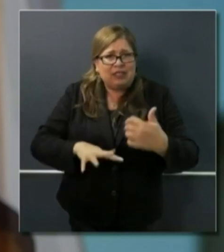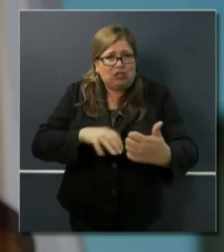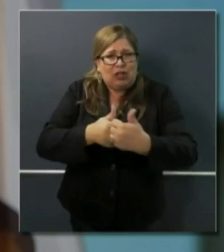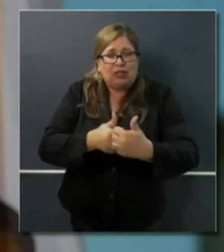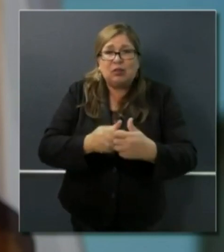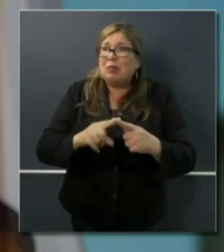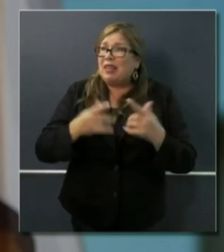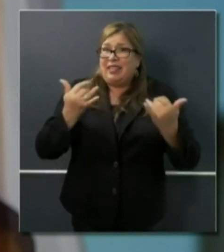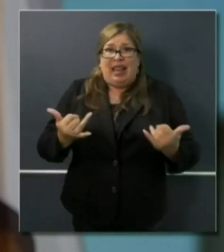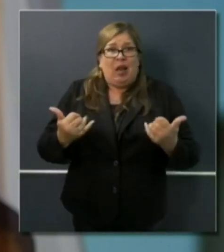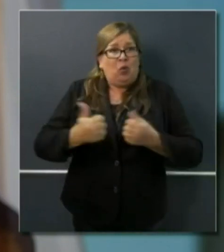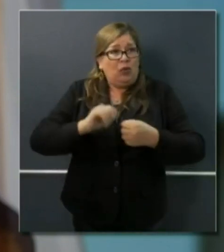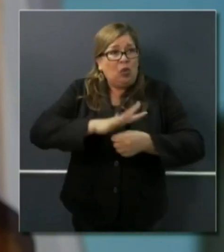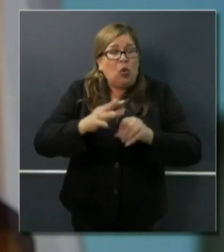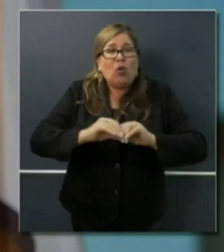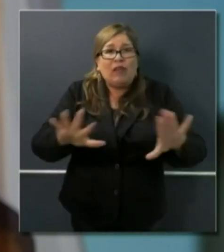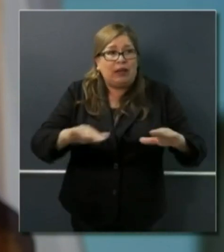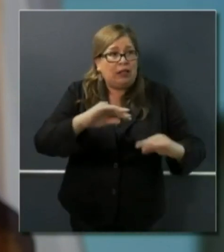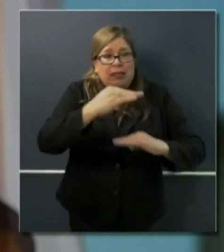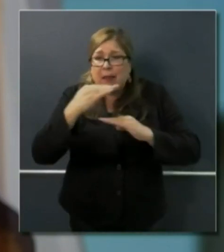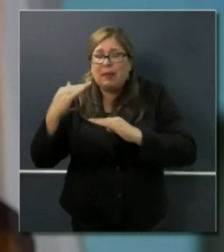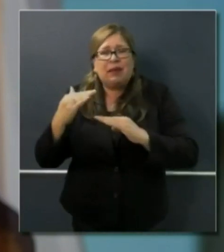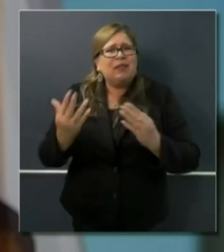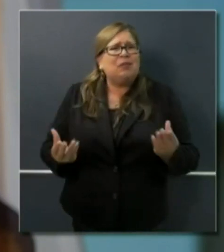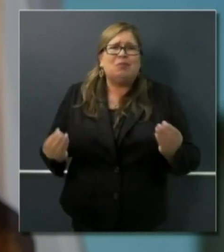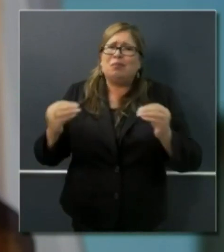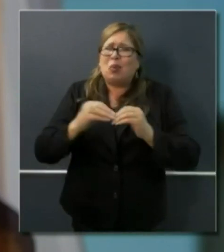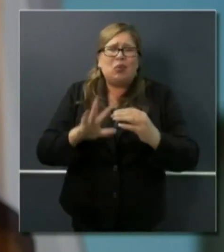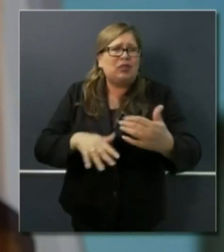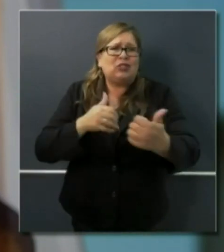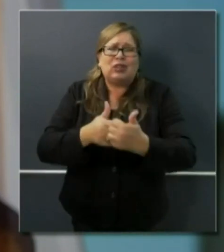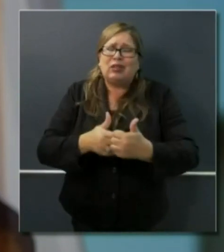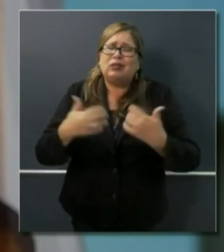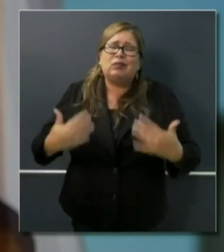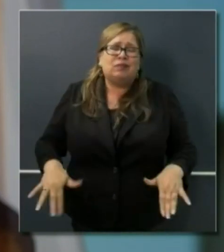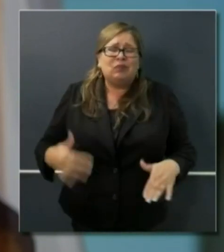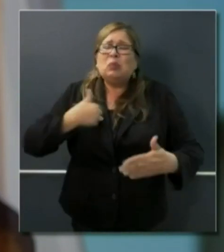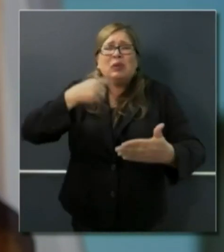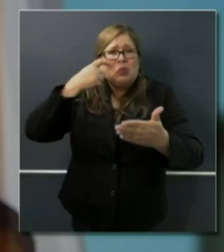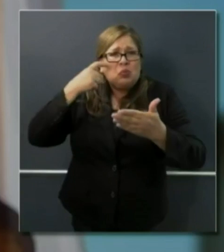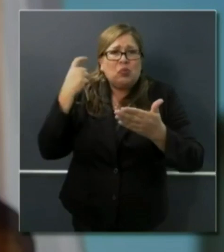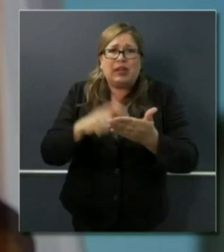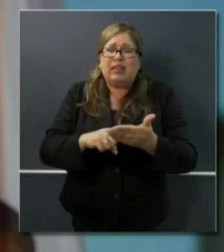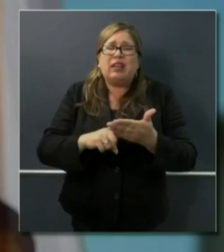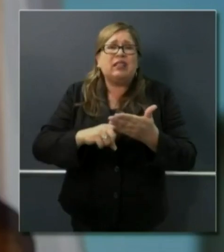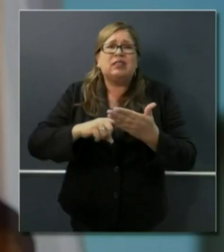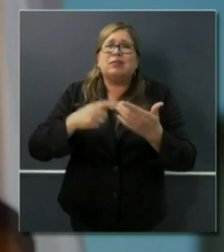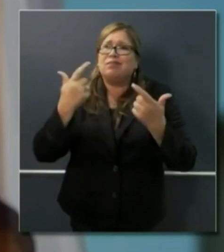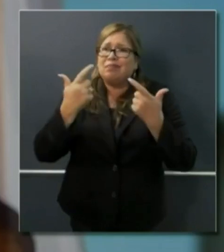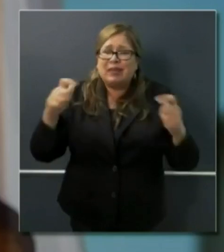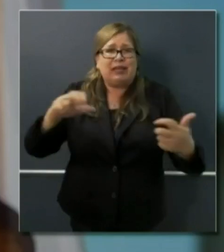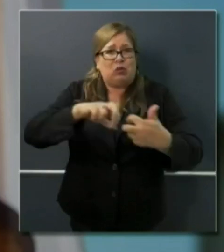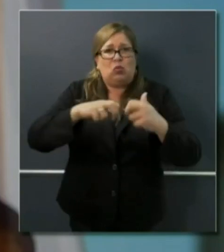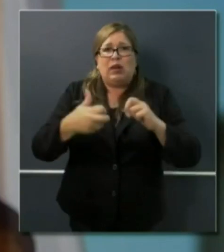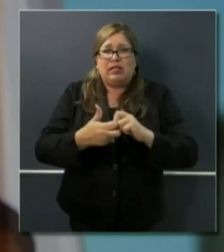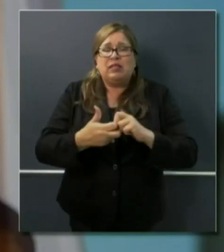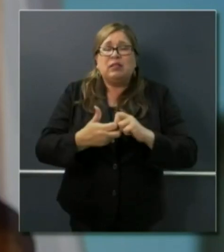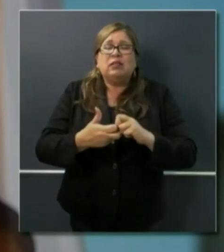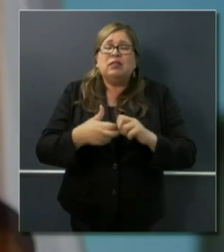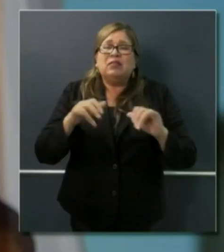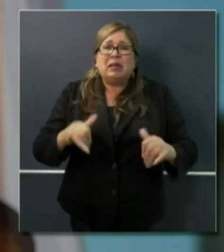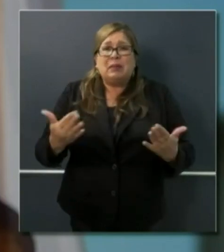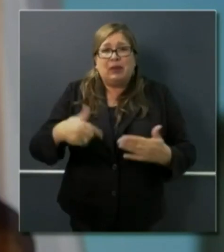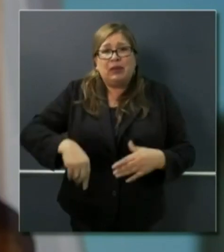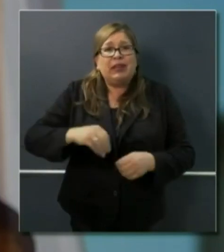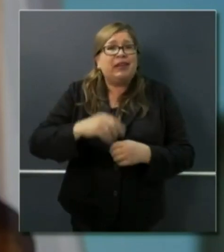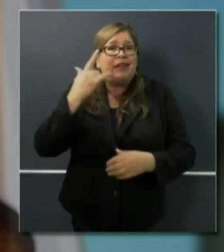important to begin by recognizing the totality of the crisis that's still at hand, not only here in the state of California,